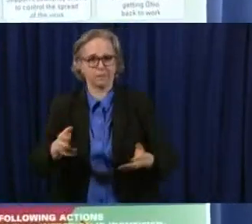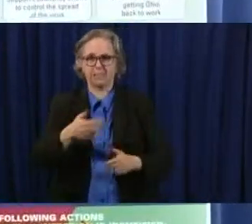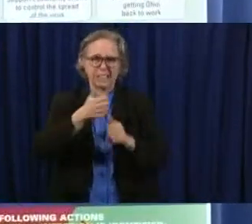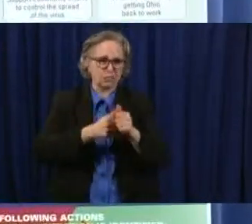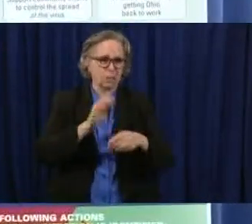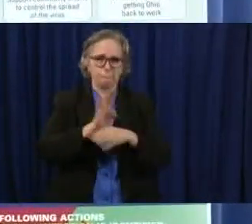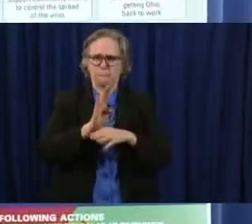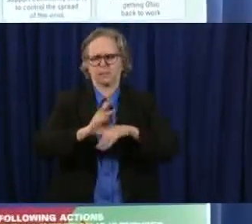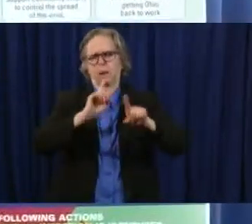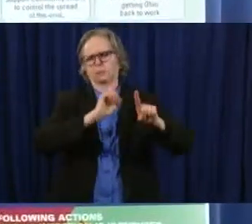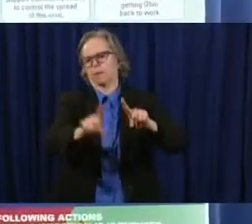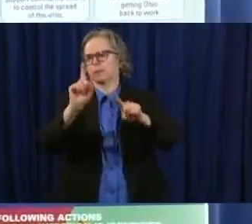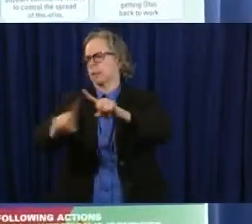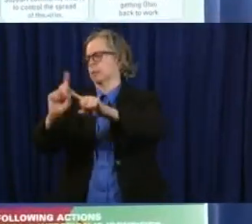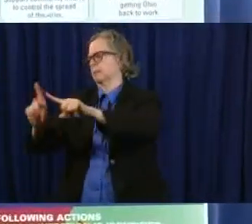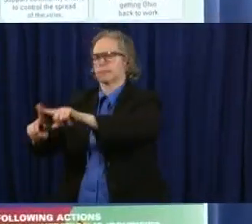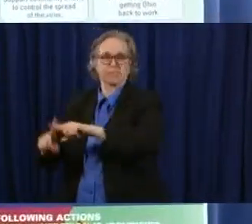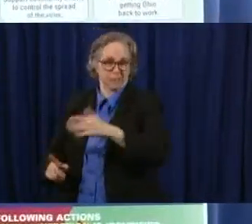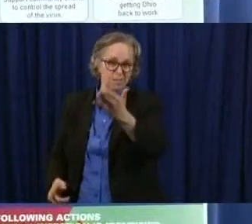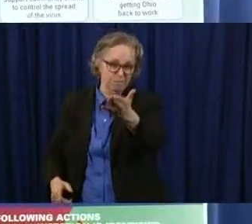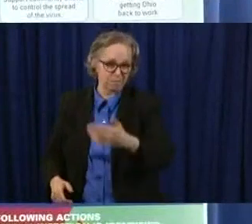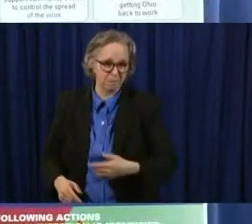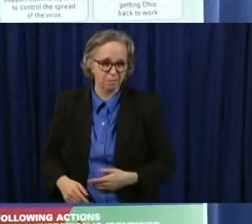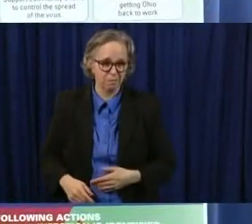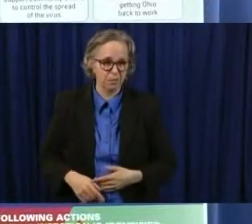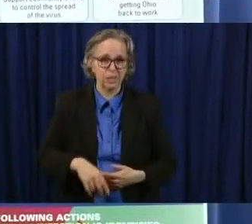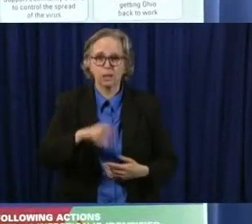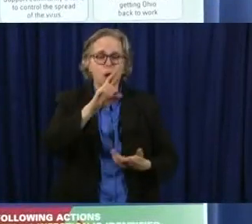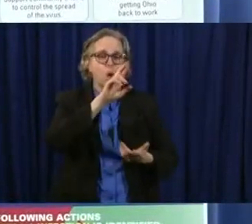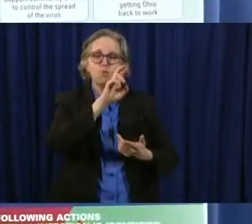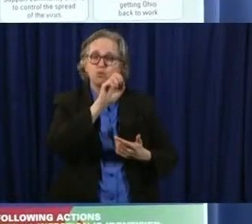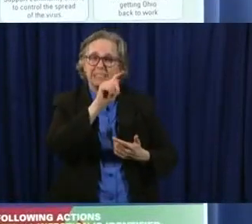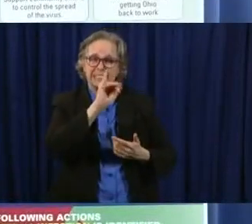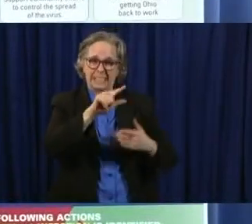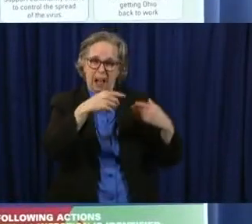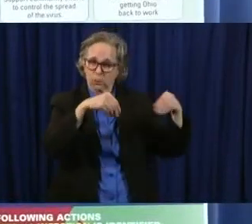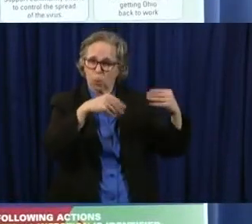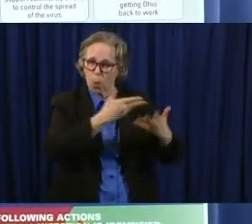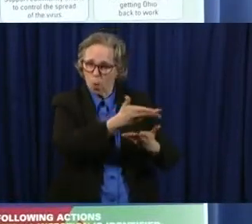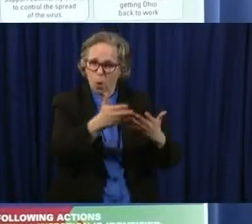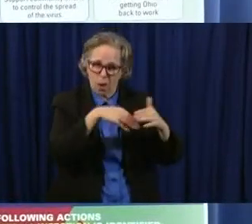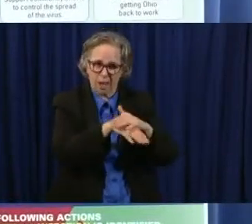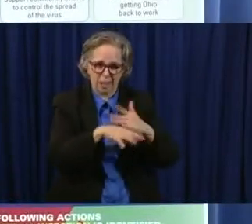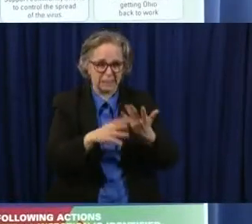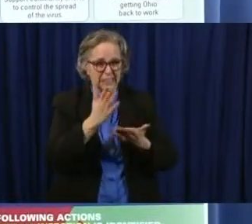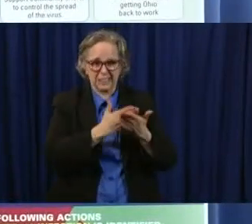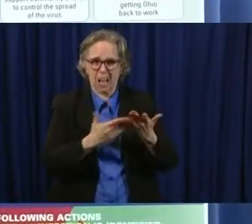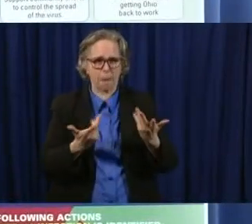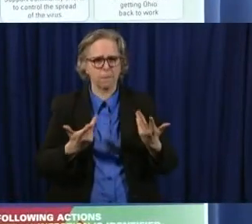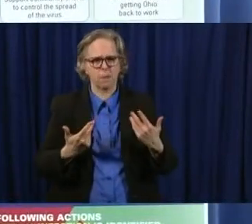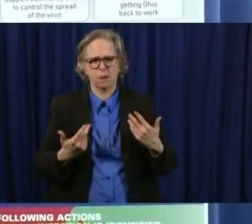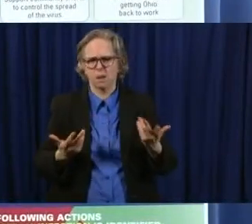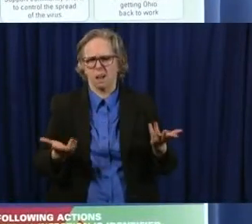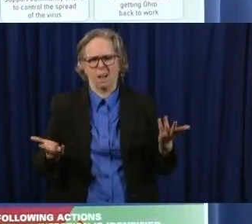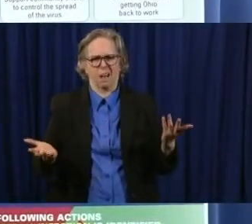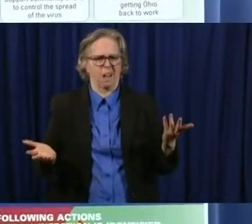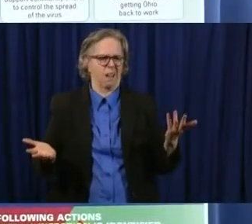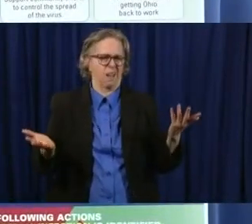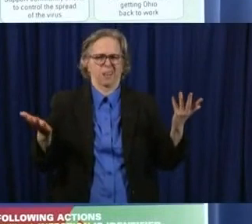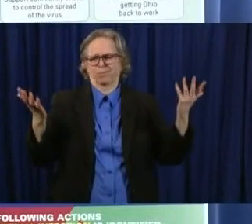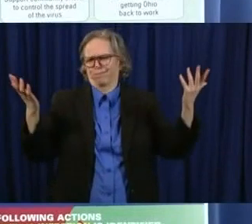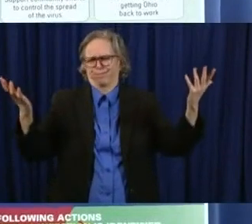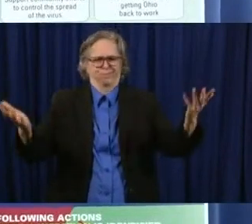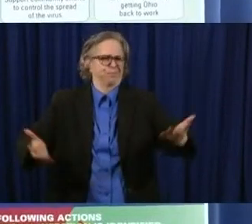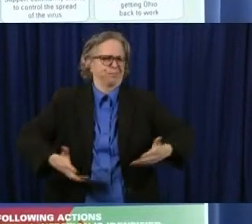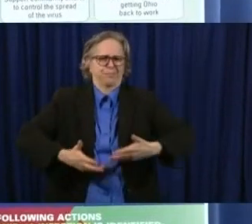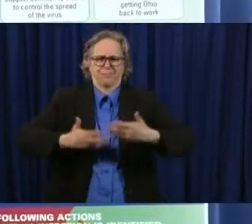envision a retail business that we have gone into that probably doesn't get you know a lot of floor